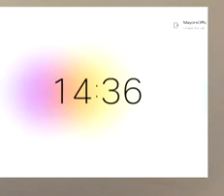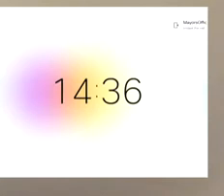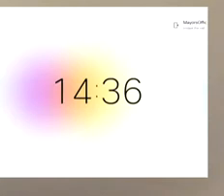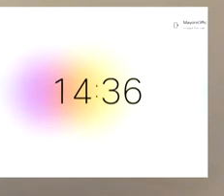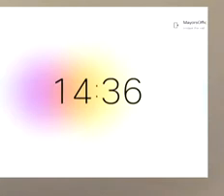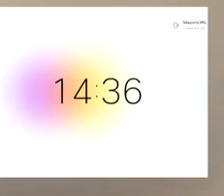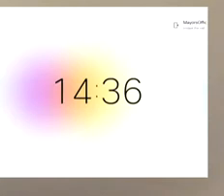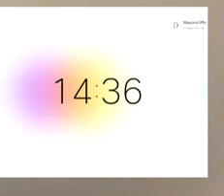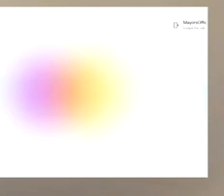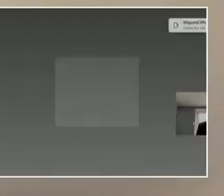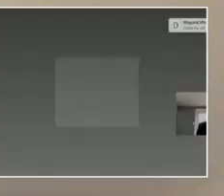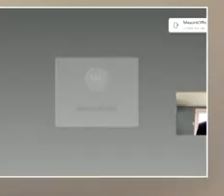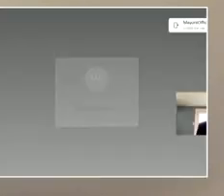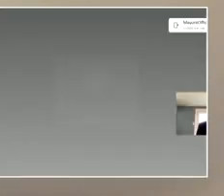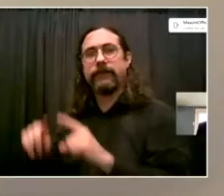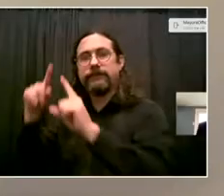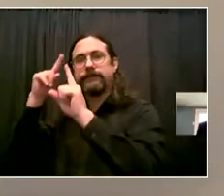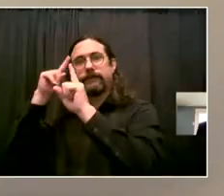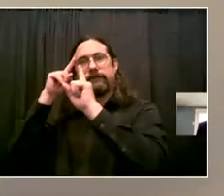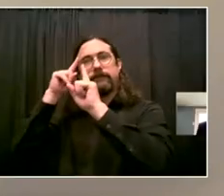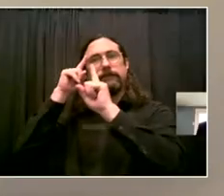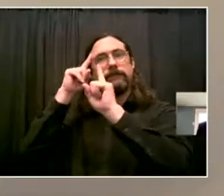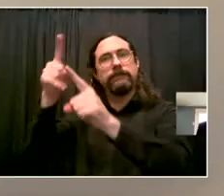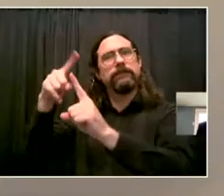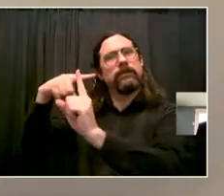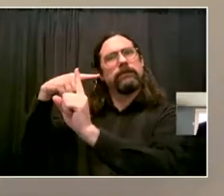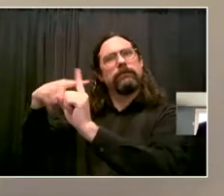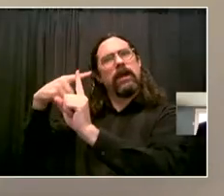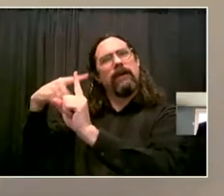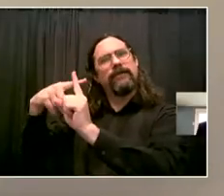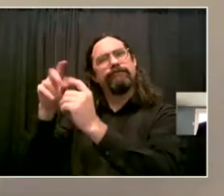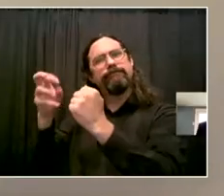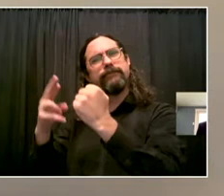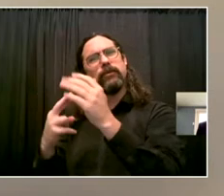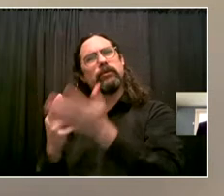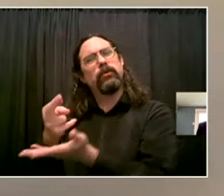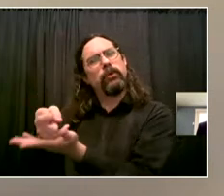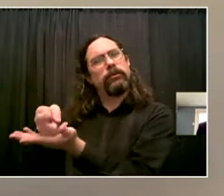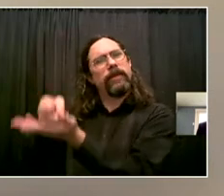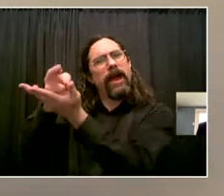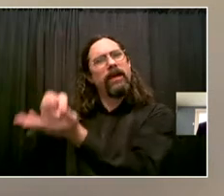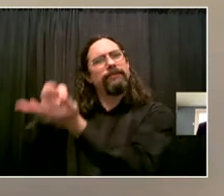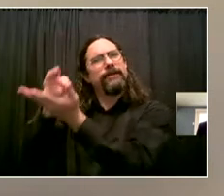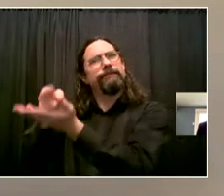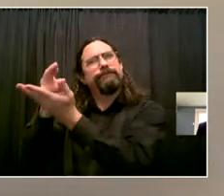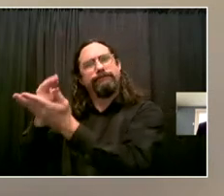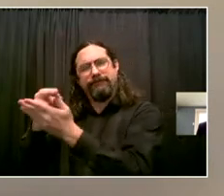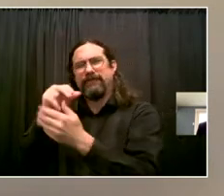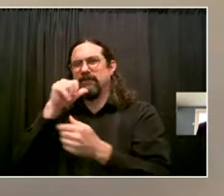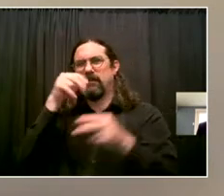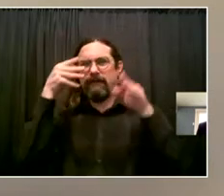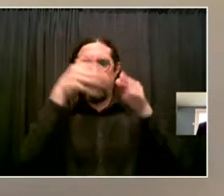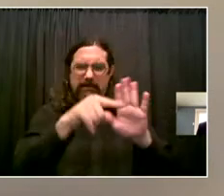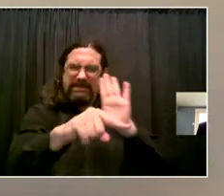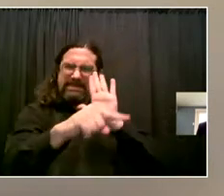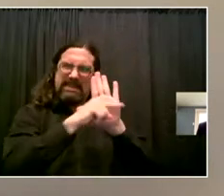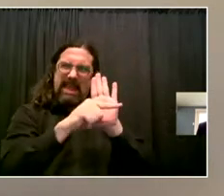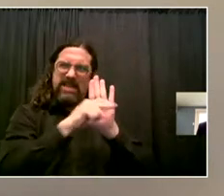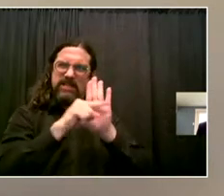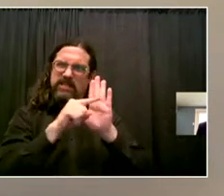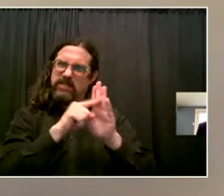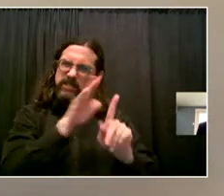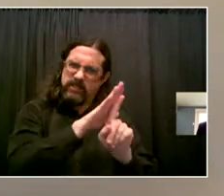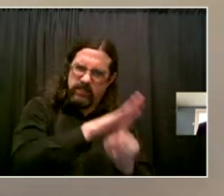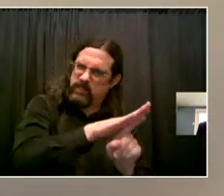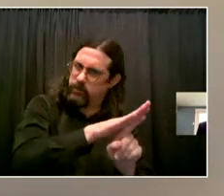poverty, of housing insecurity, and of lack of mental health treatment. So when we make these priorities, when we change